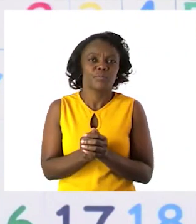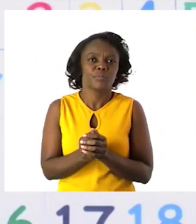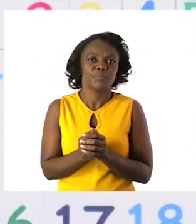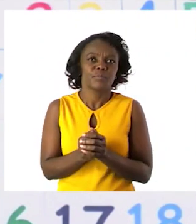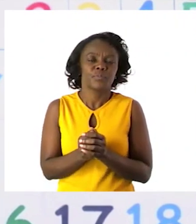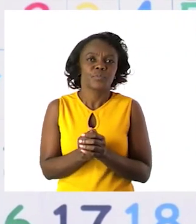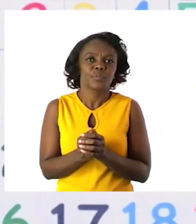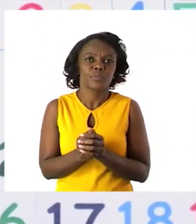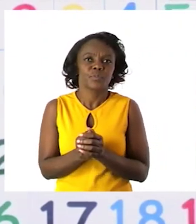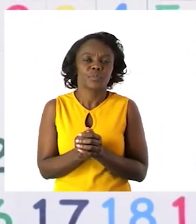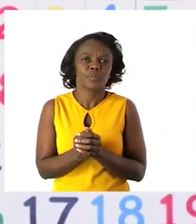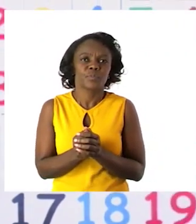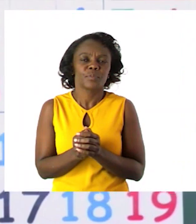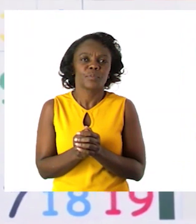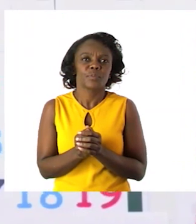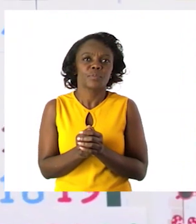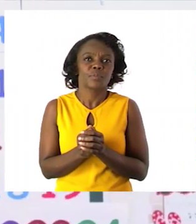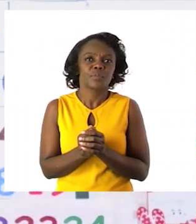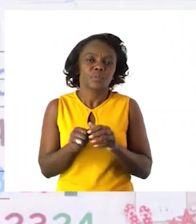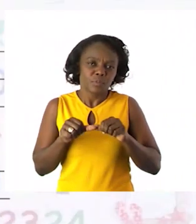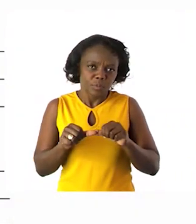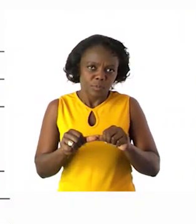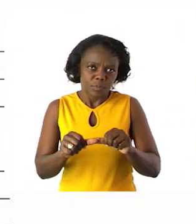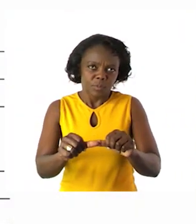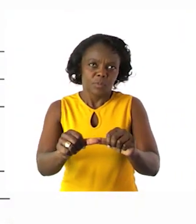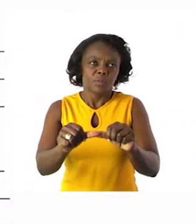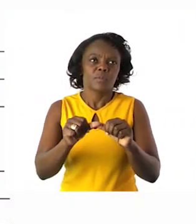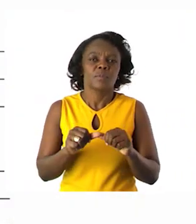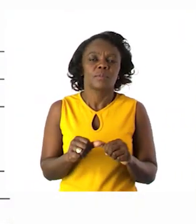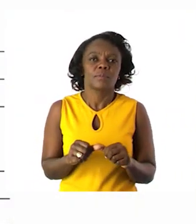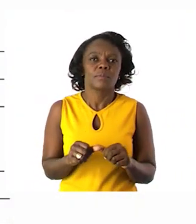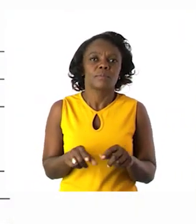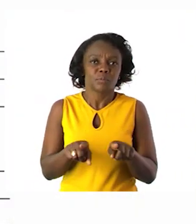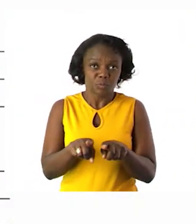Okay try the others and see if you can get them in the same way.